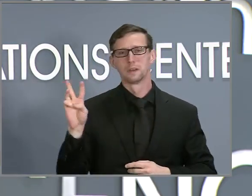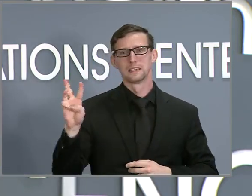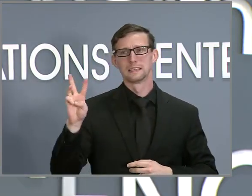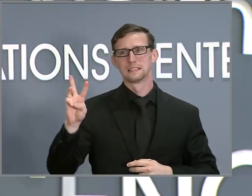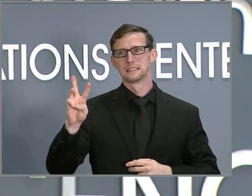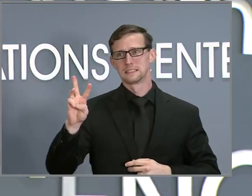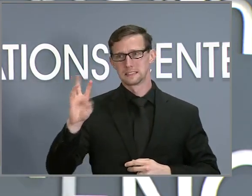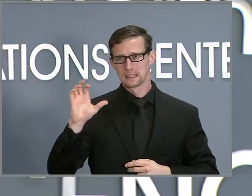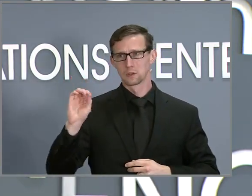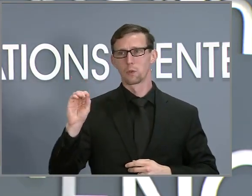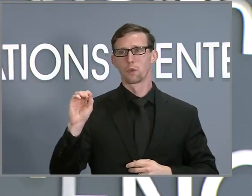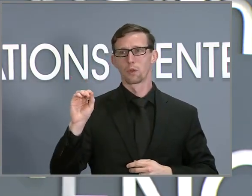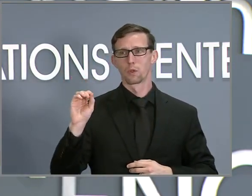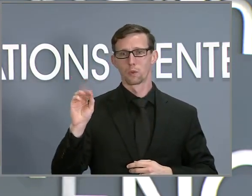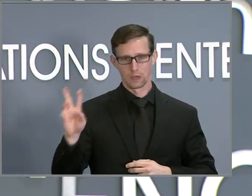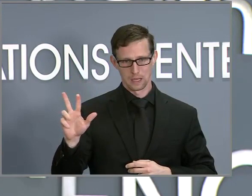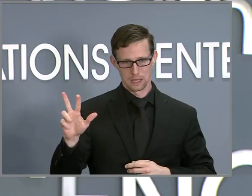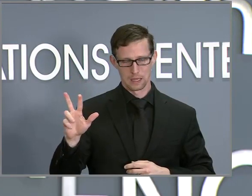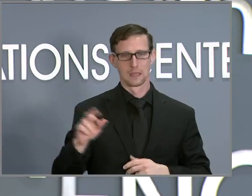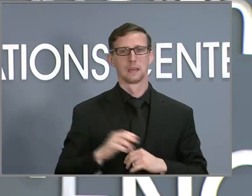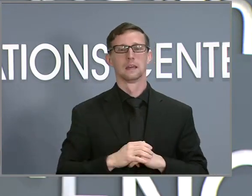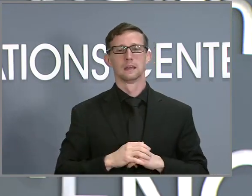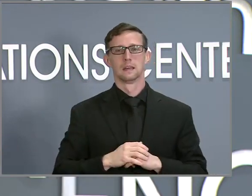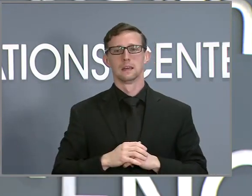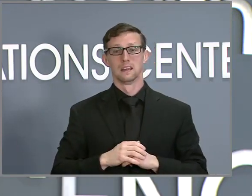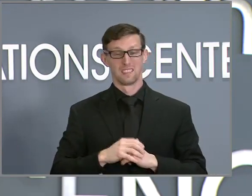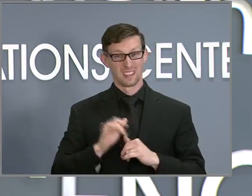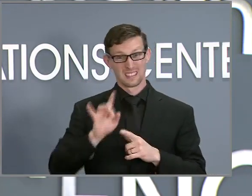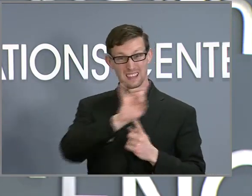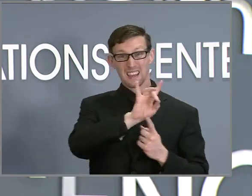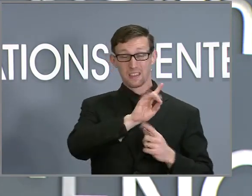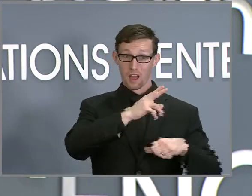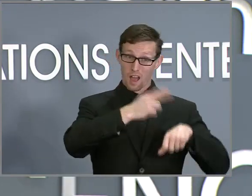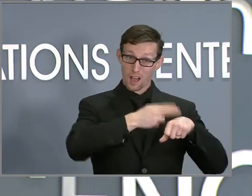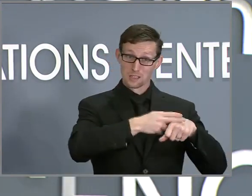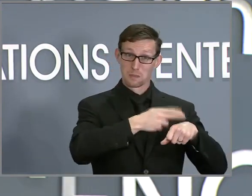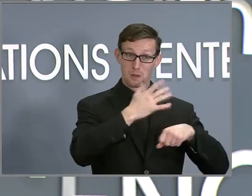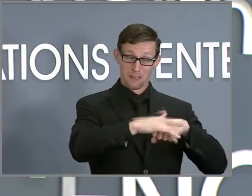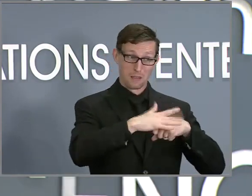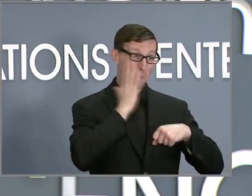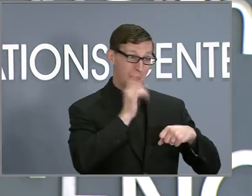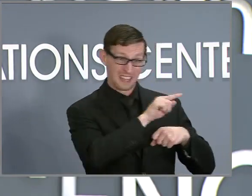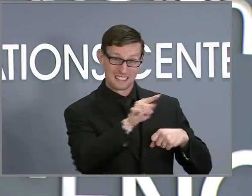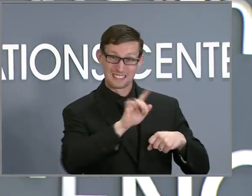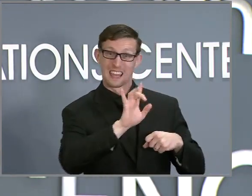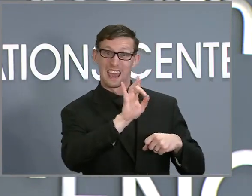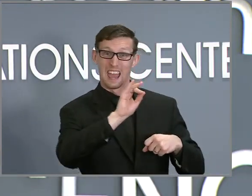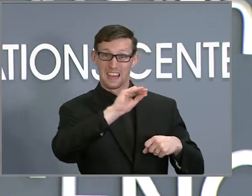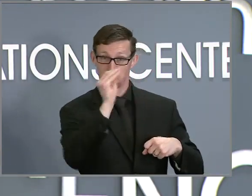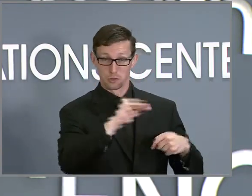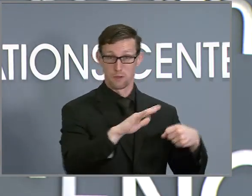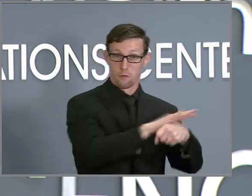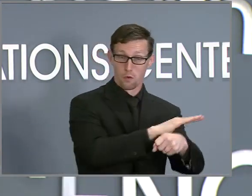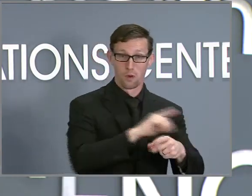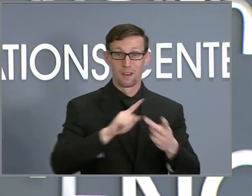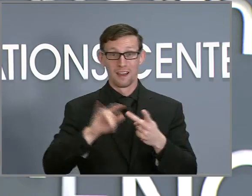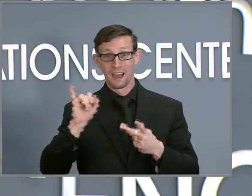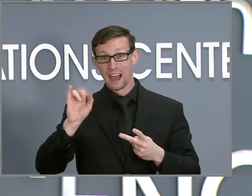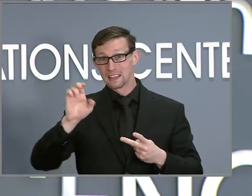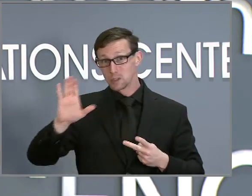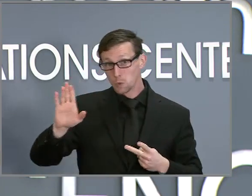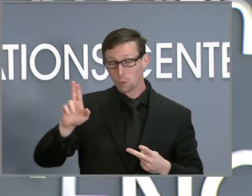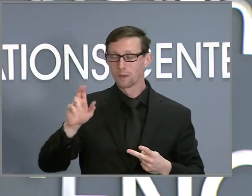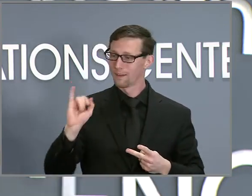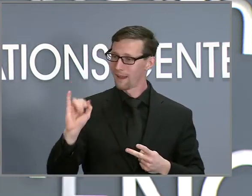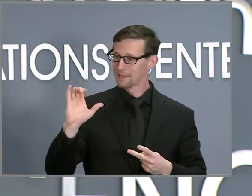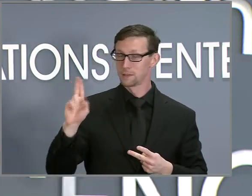That's 80 percent of our hospital beds and 85 percent of our ICU beds. We are concerned both for patient care and for staffing.